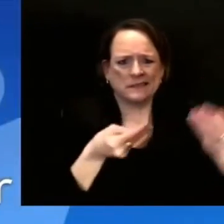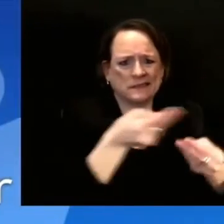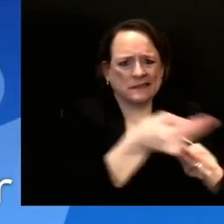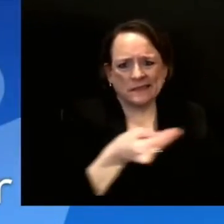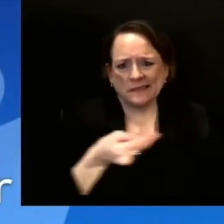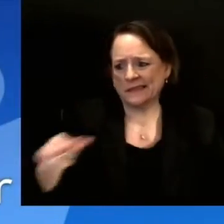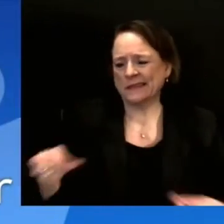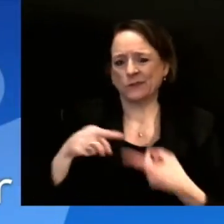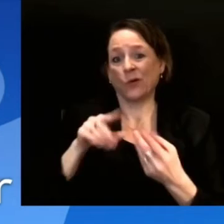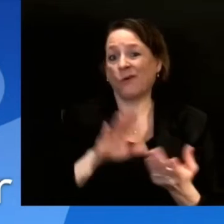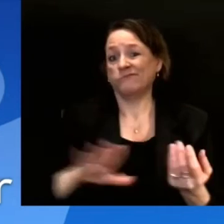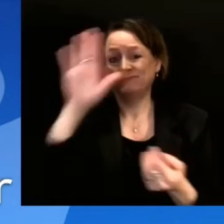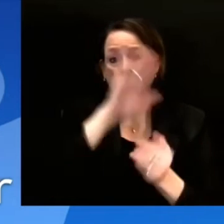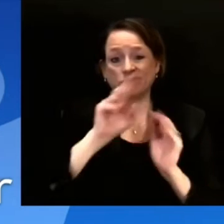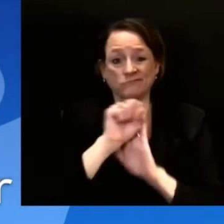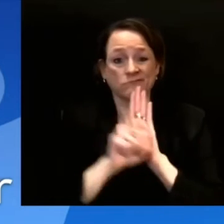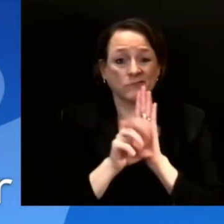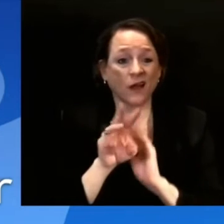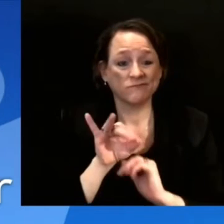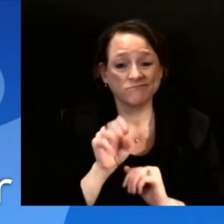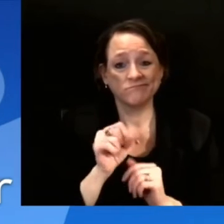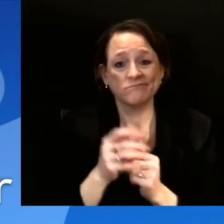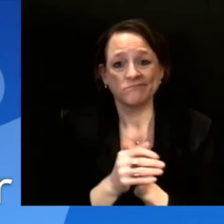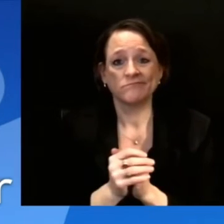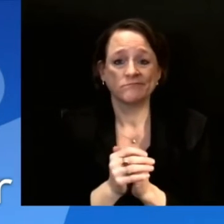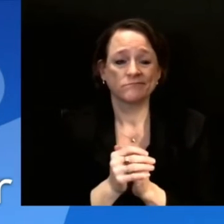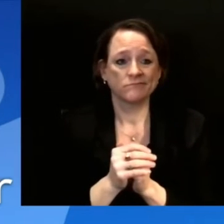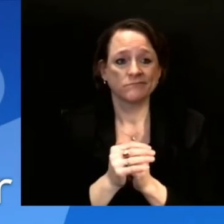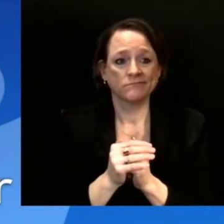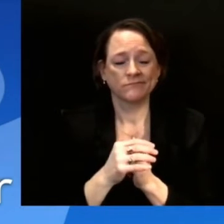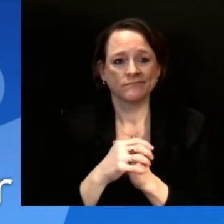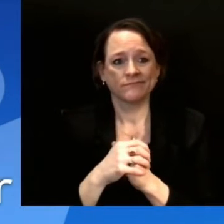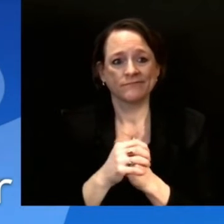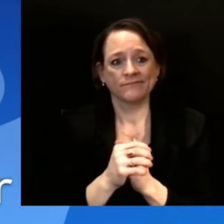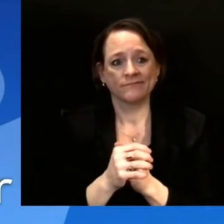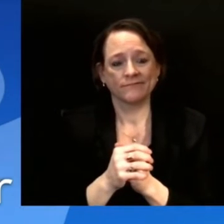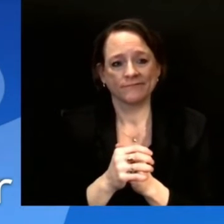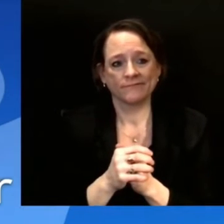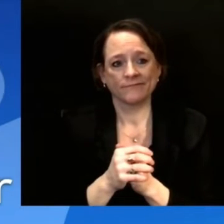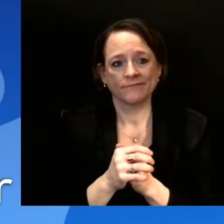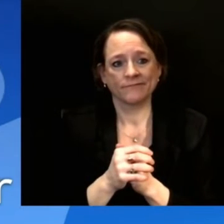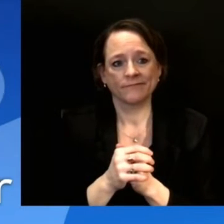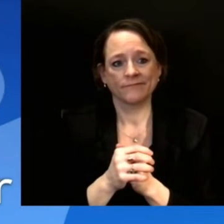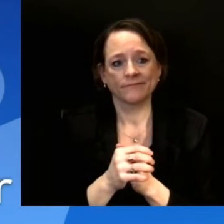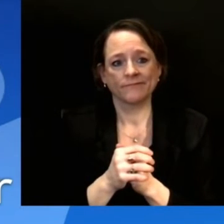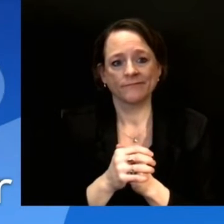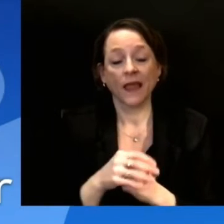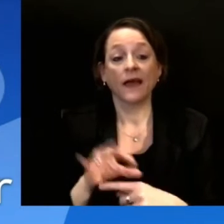Thank you for that. Let's go now to Derica Williams, Fox 6 in Milwaukee. Derica.